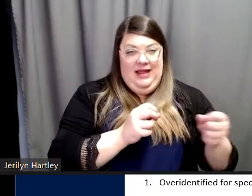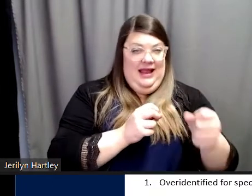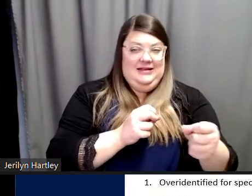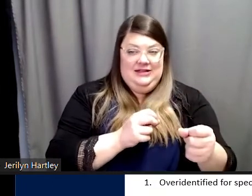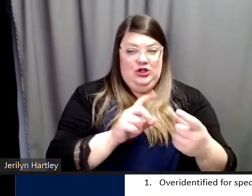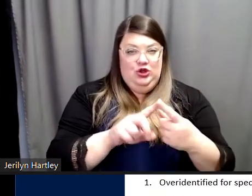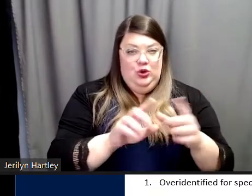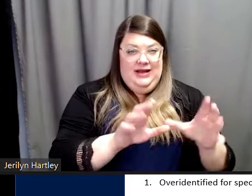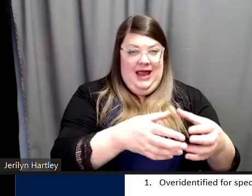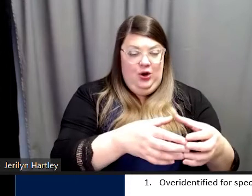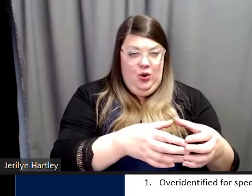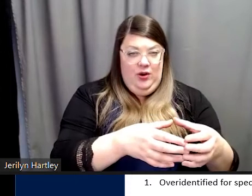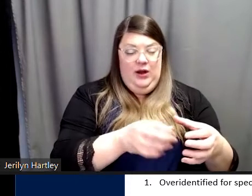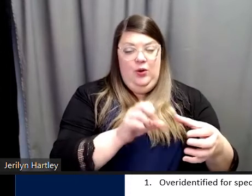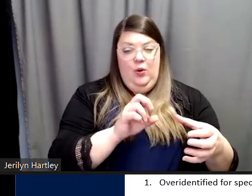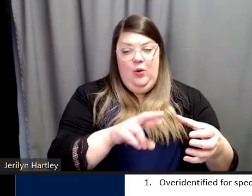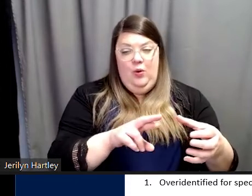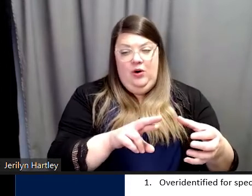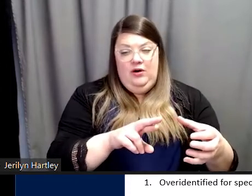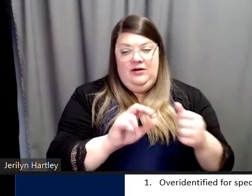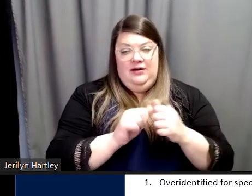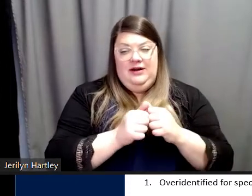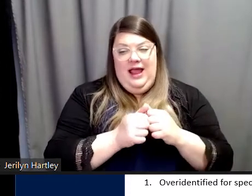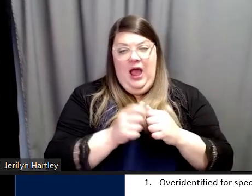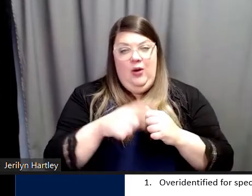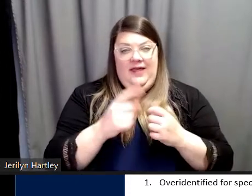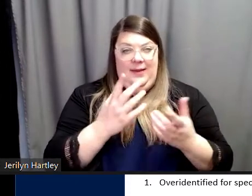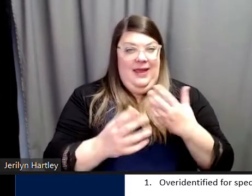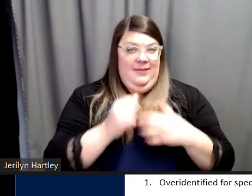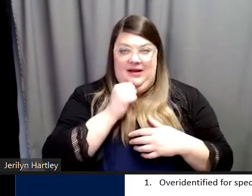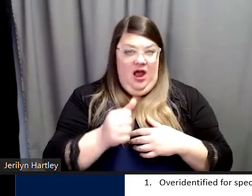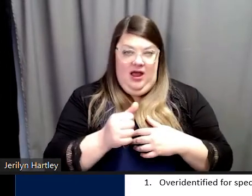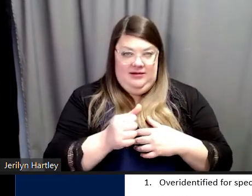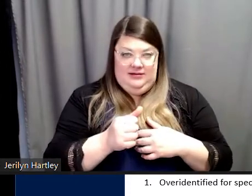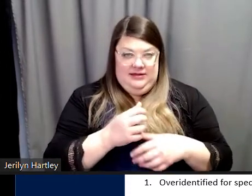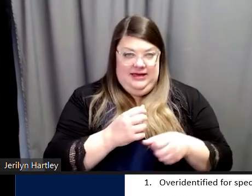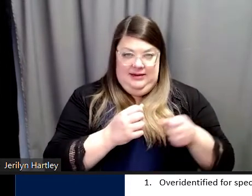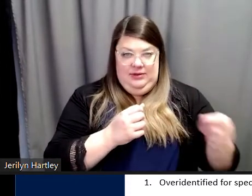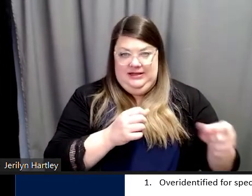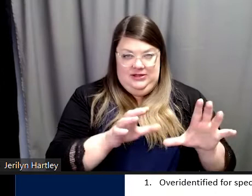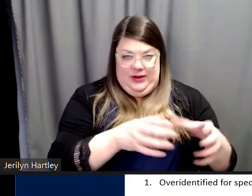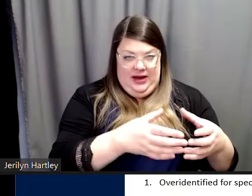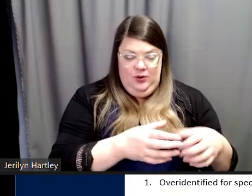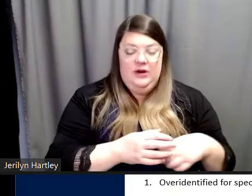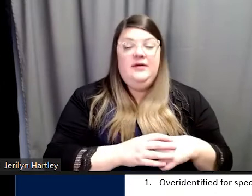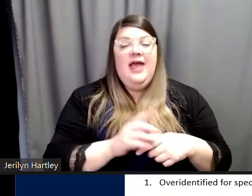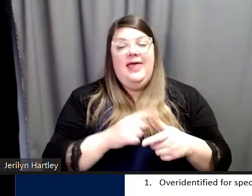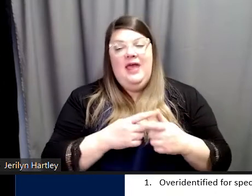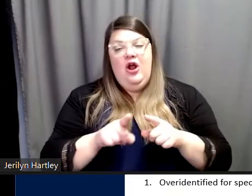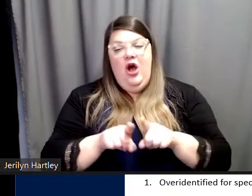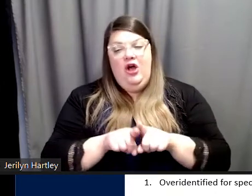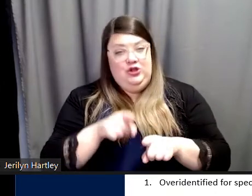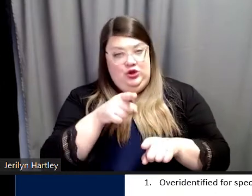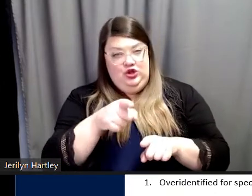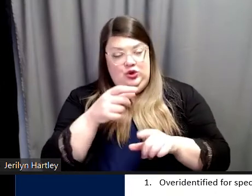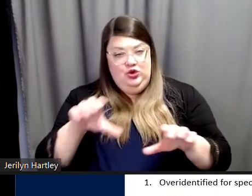category or how they may not. And then also, did you